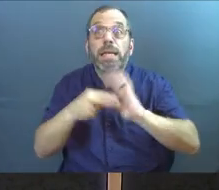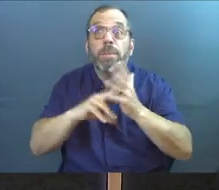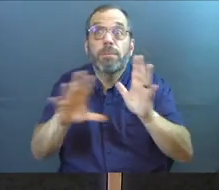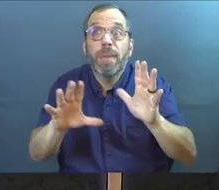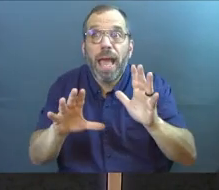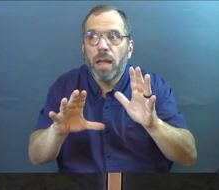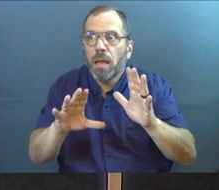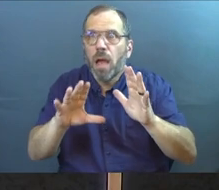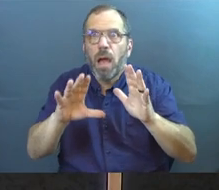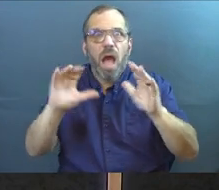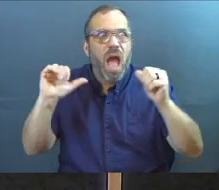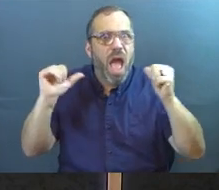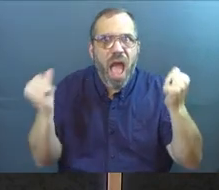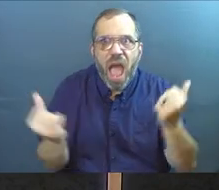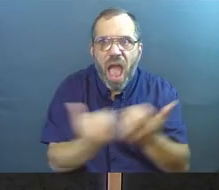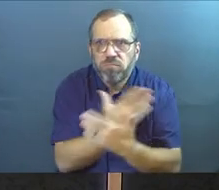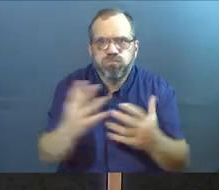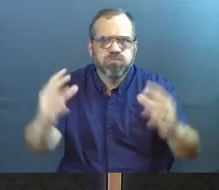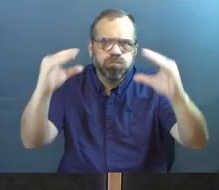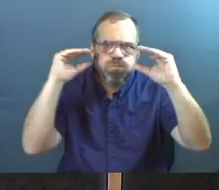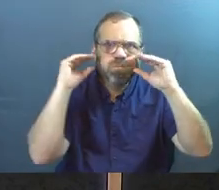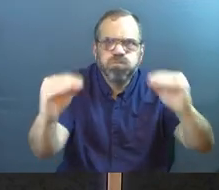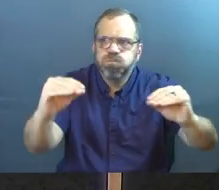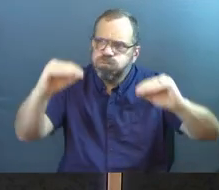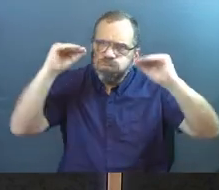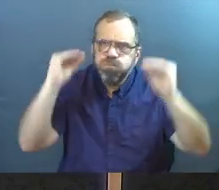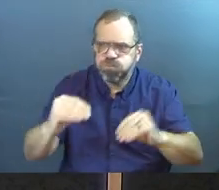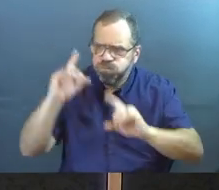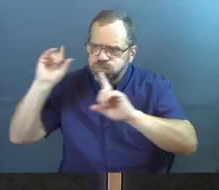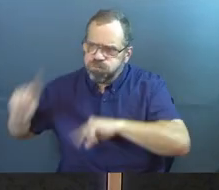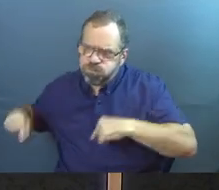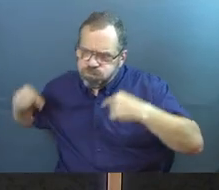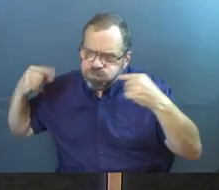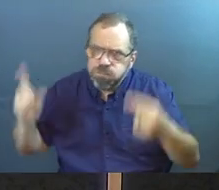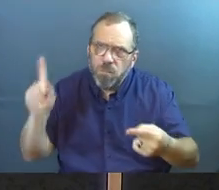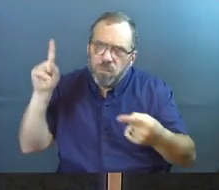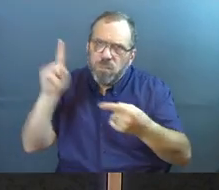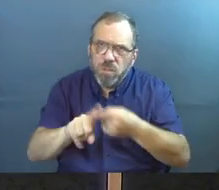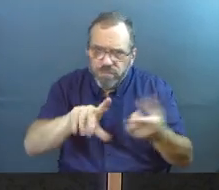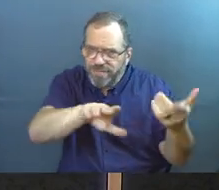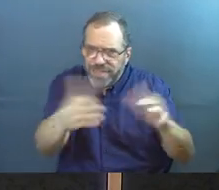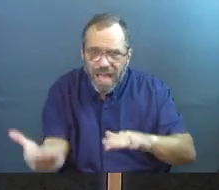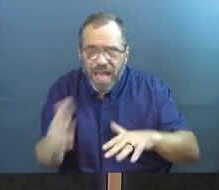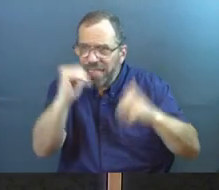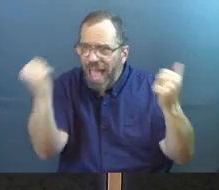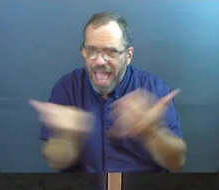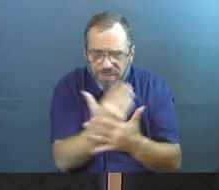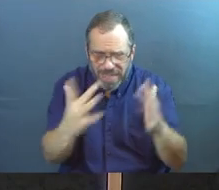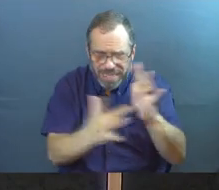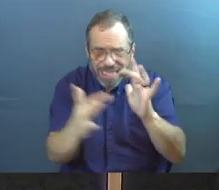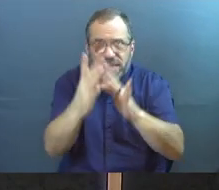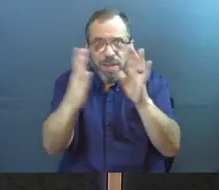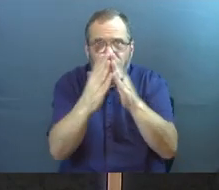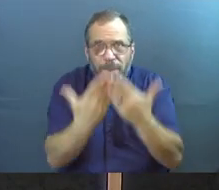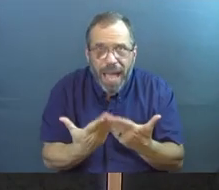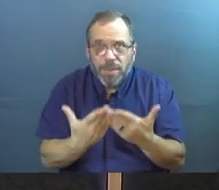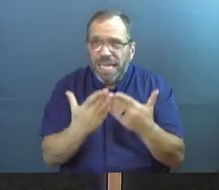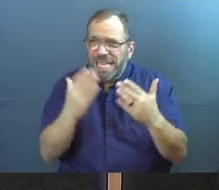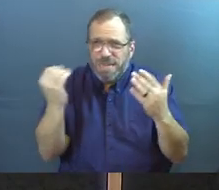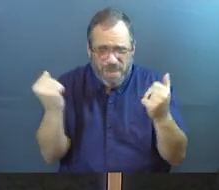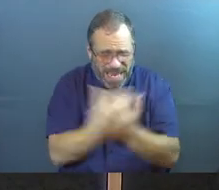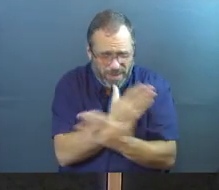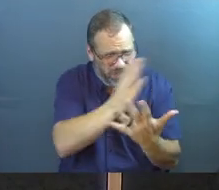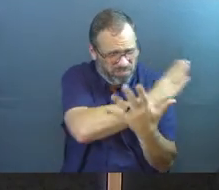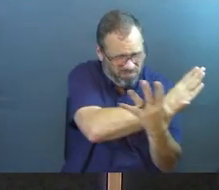meant was everything he was teaching them. He meant everything that's in God's word. And he meant